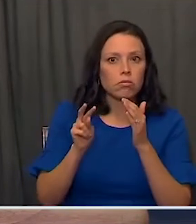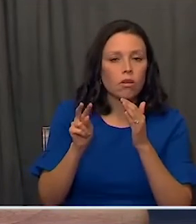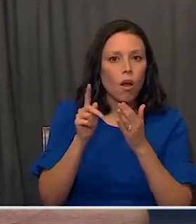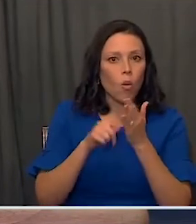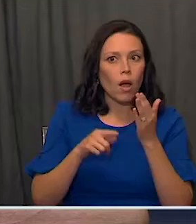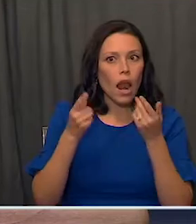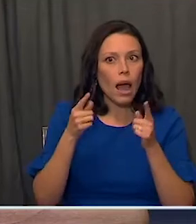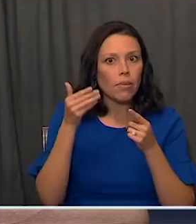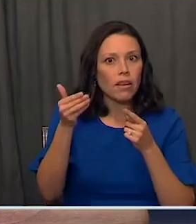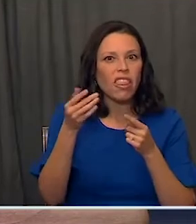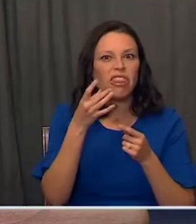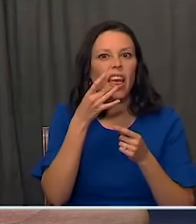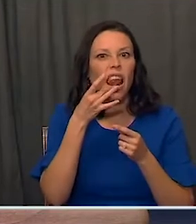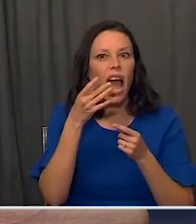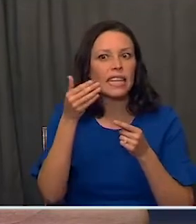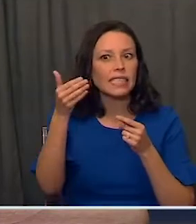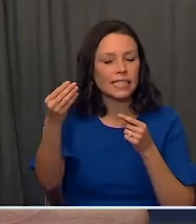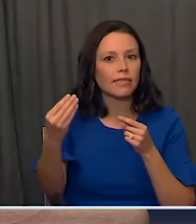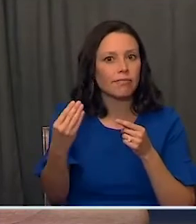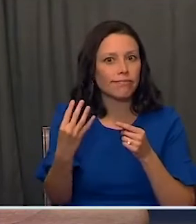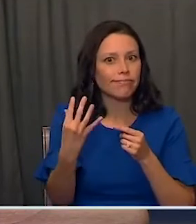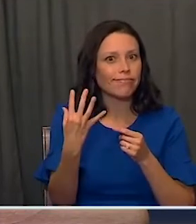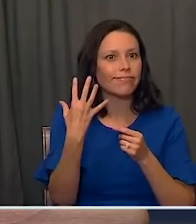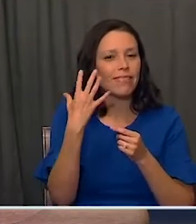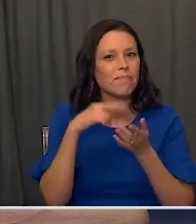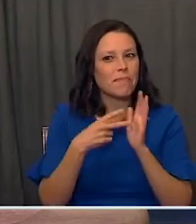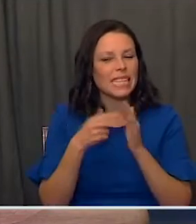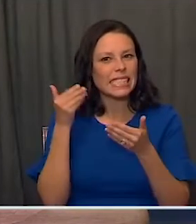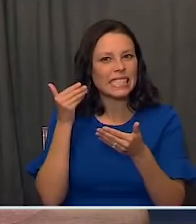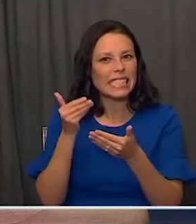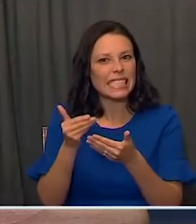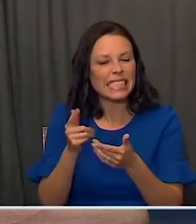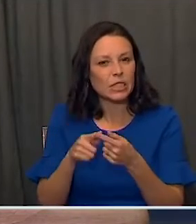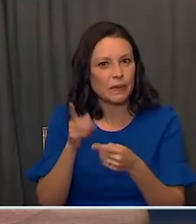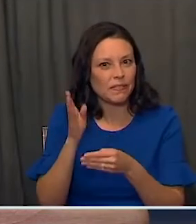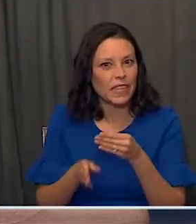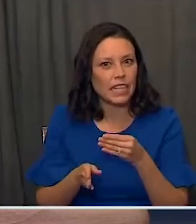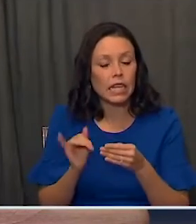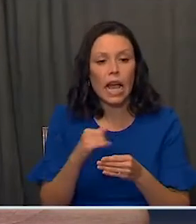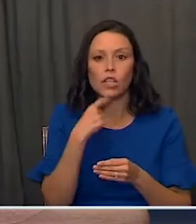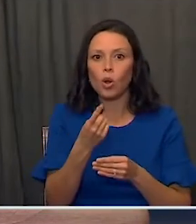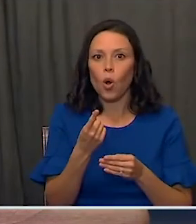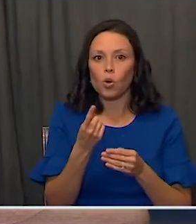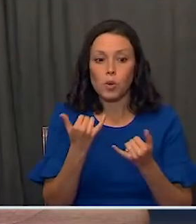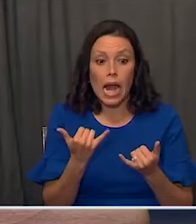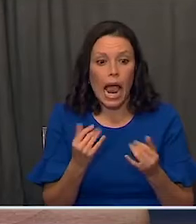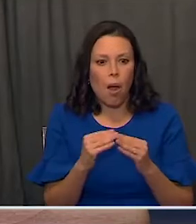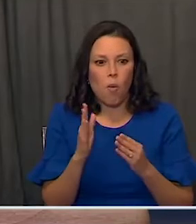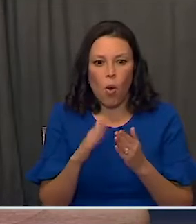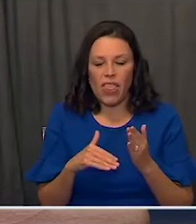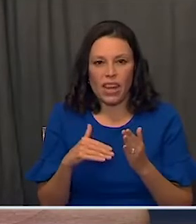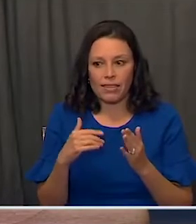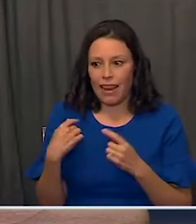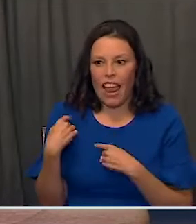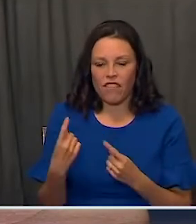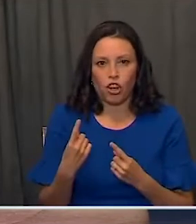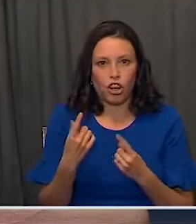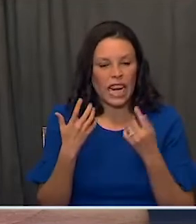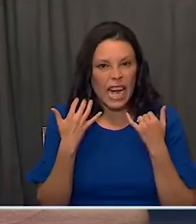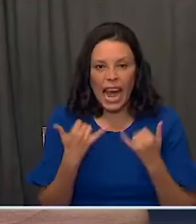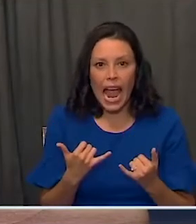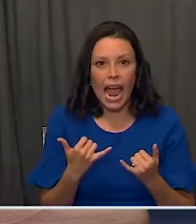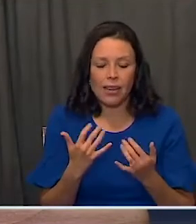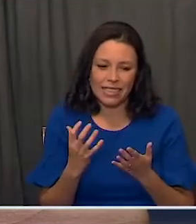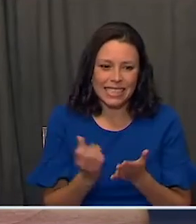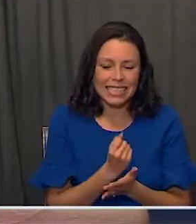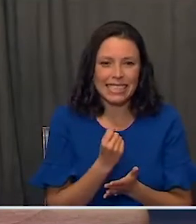are to now. And this is why now more than ever, as was said by Dr. Burks and Dr. Fauci and myself, now more